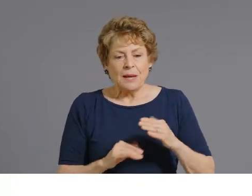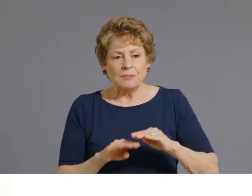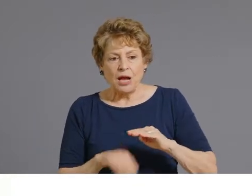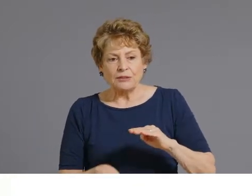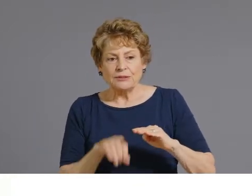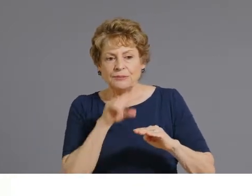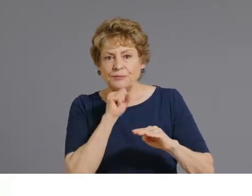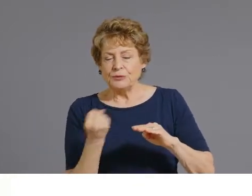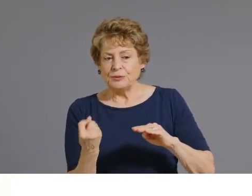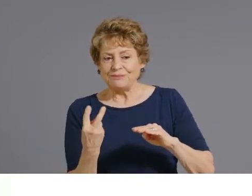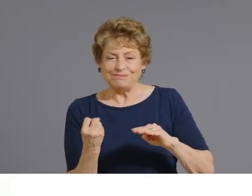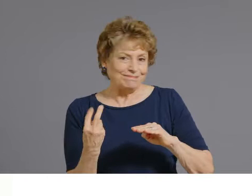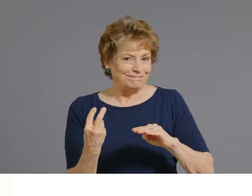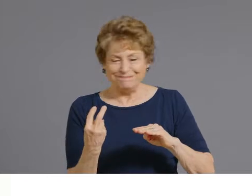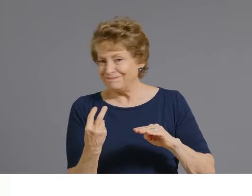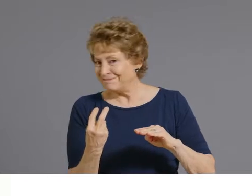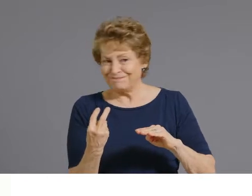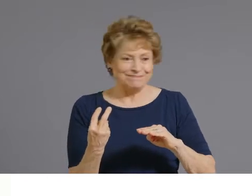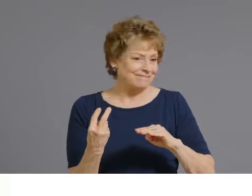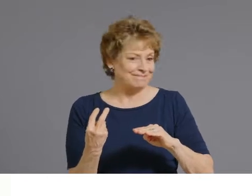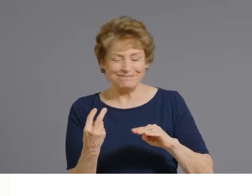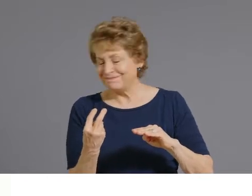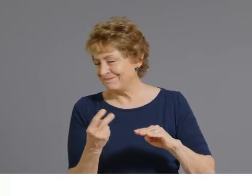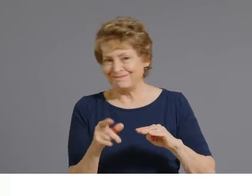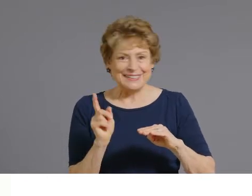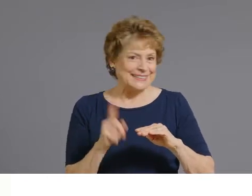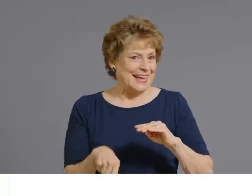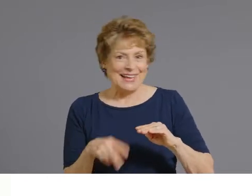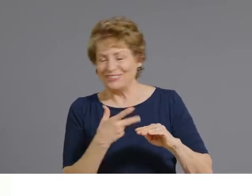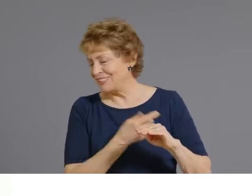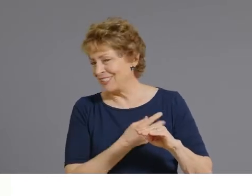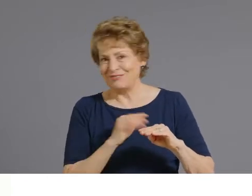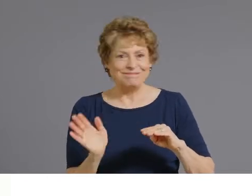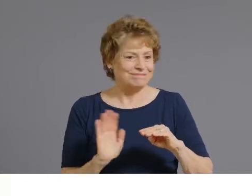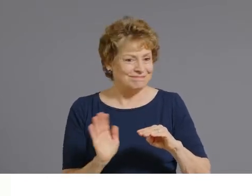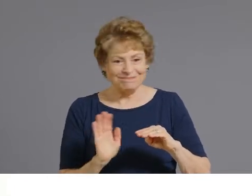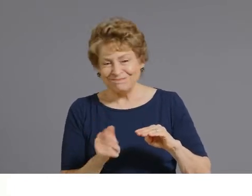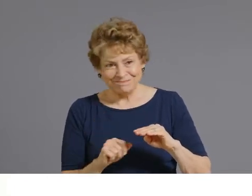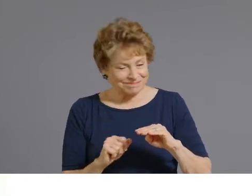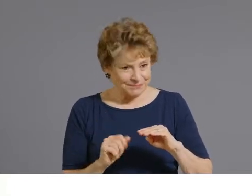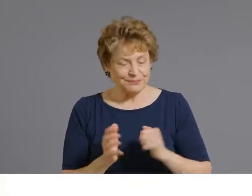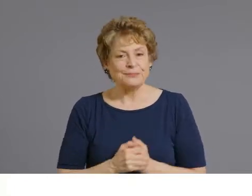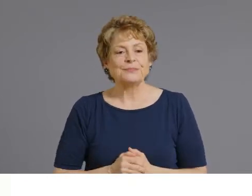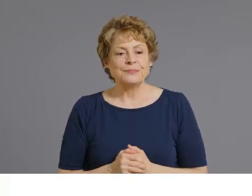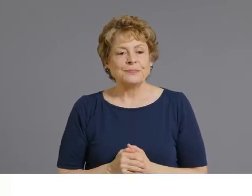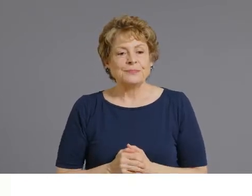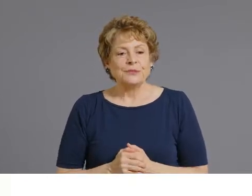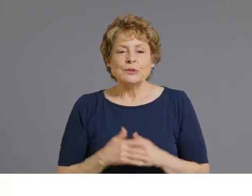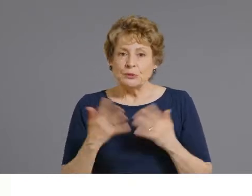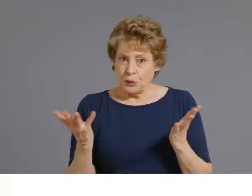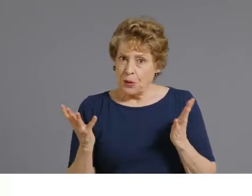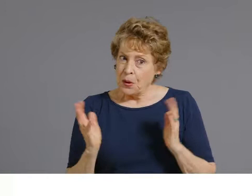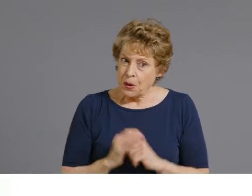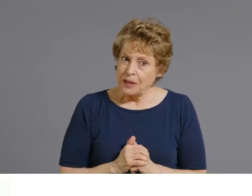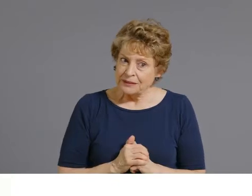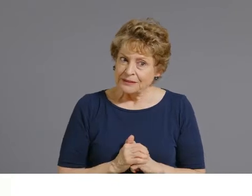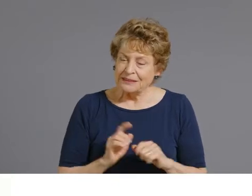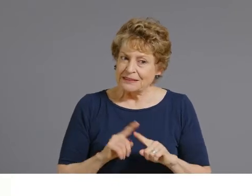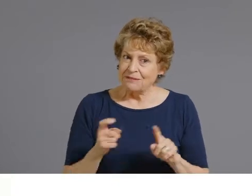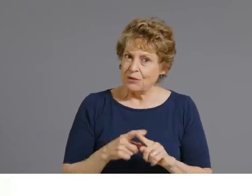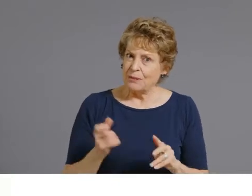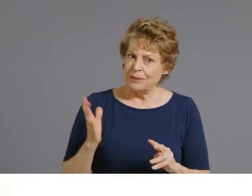are not eligible currently to get vaccinated for COVID-19. This differs a little bit from the CDC's